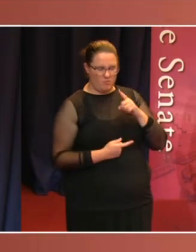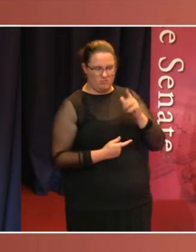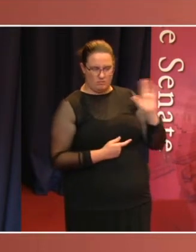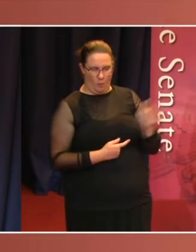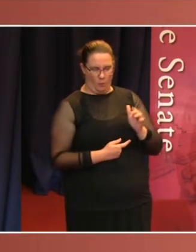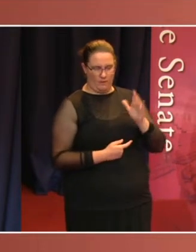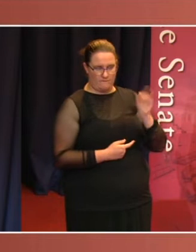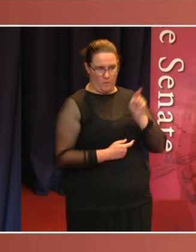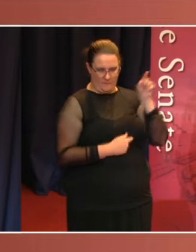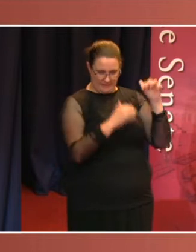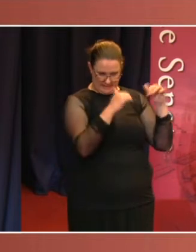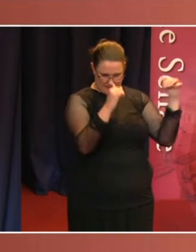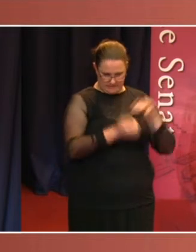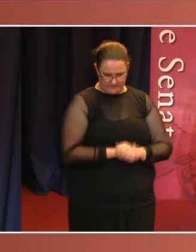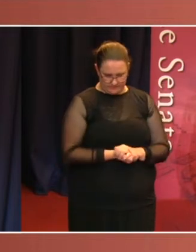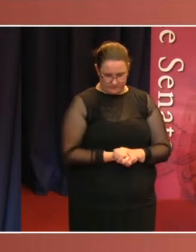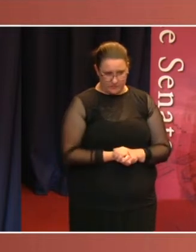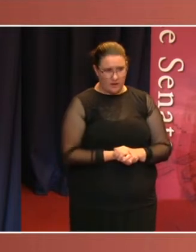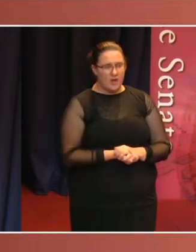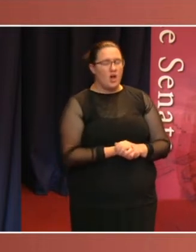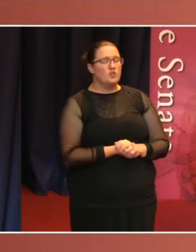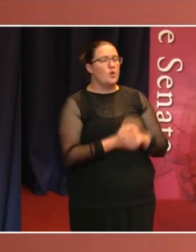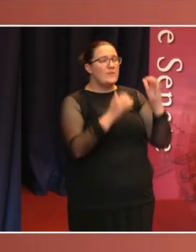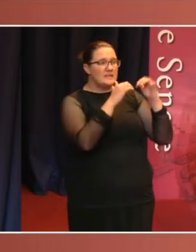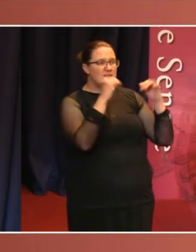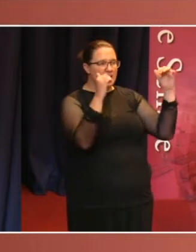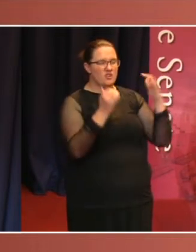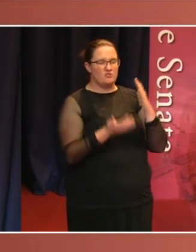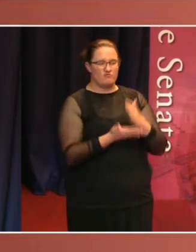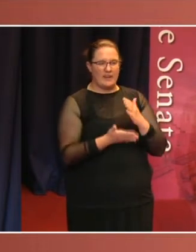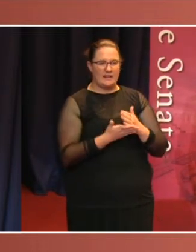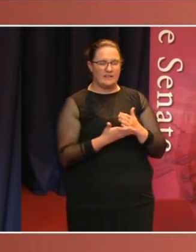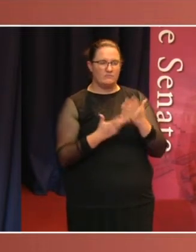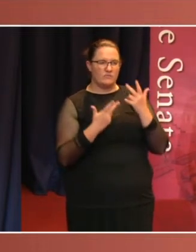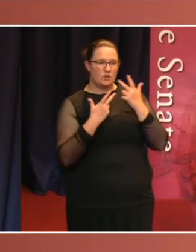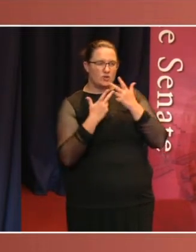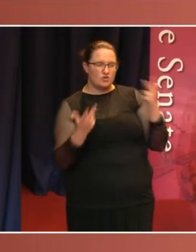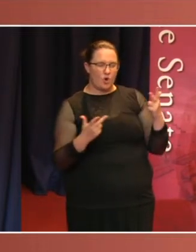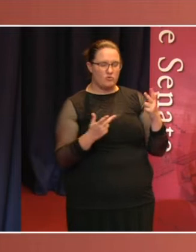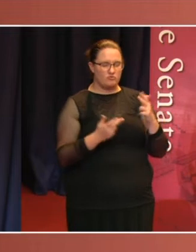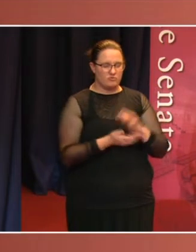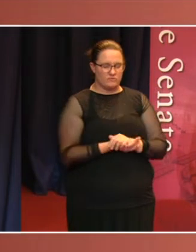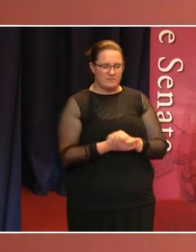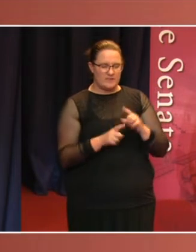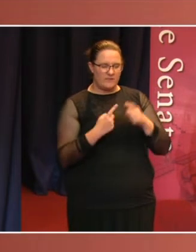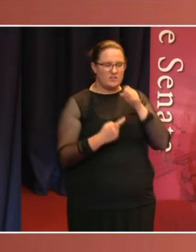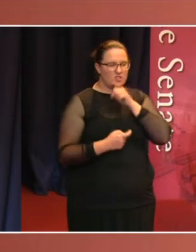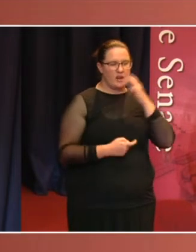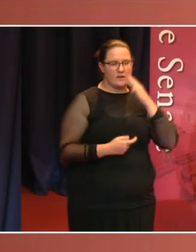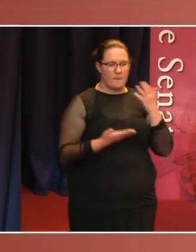To this day, the Senate much better reflects Australia's gender balance than the House. Women hold